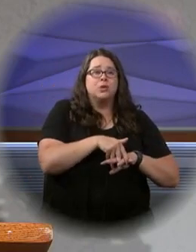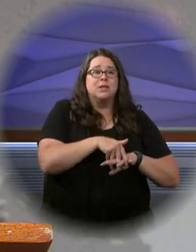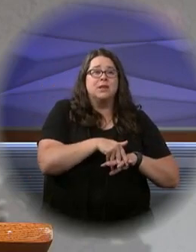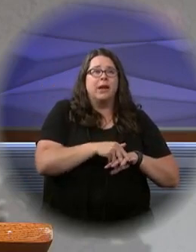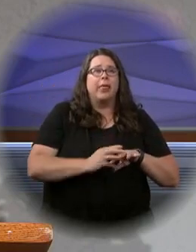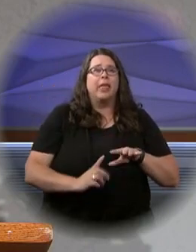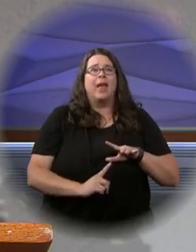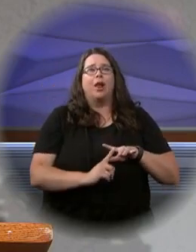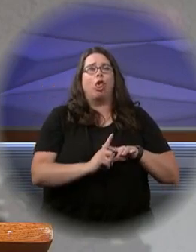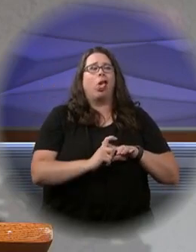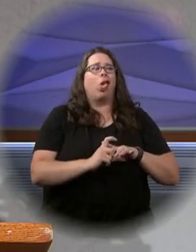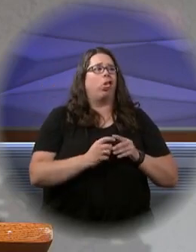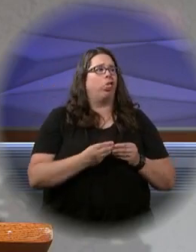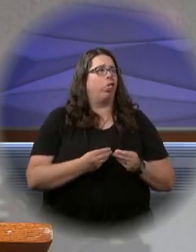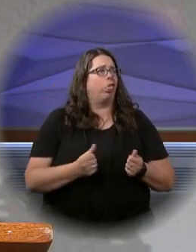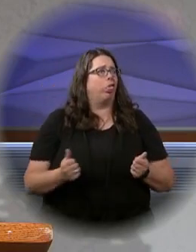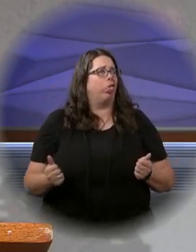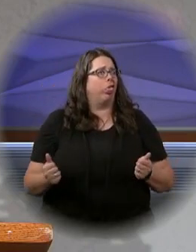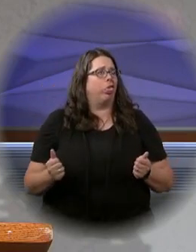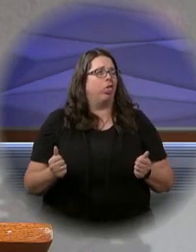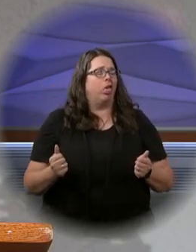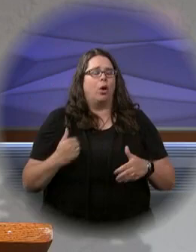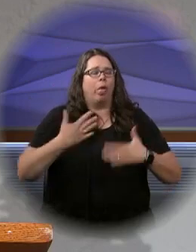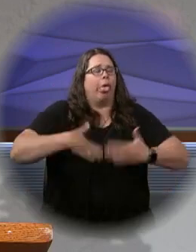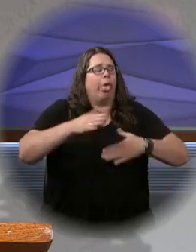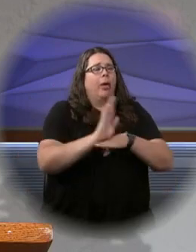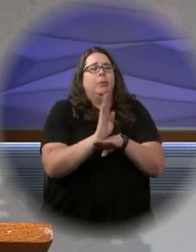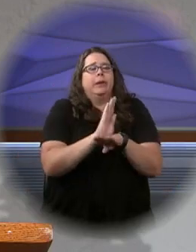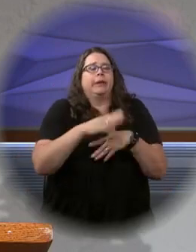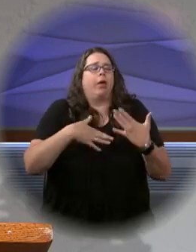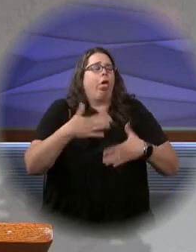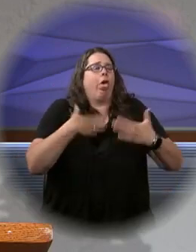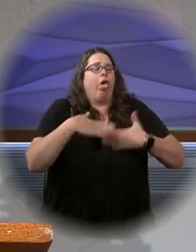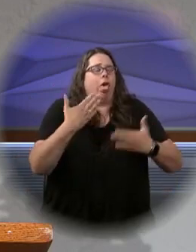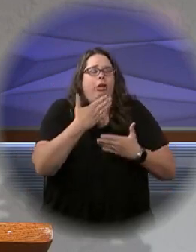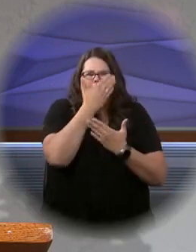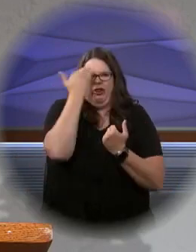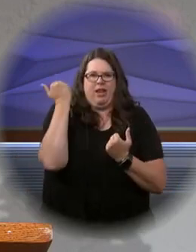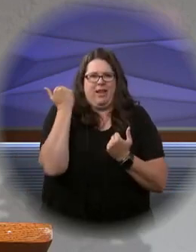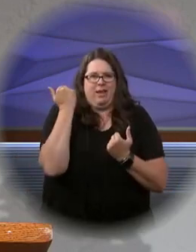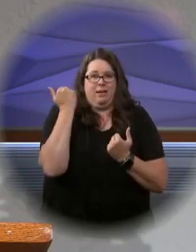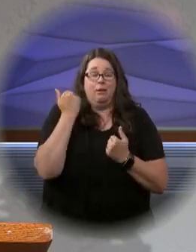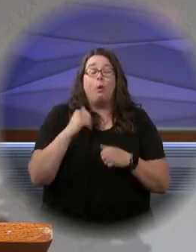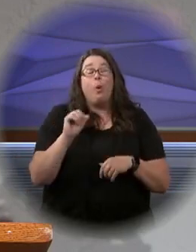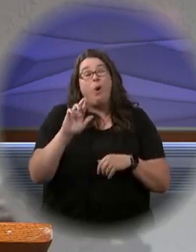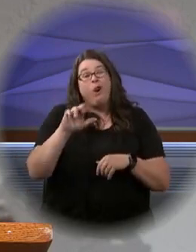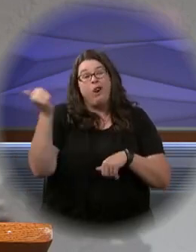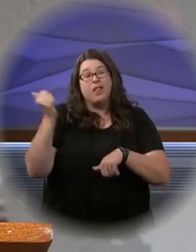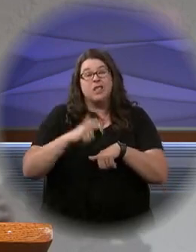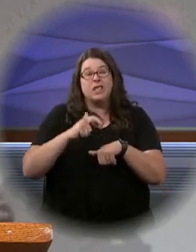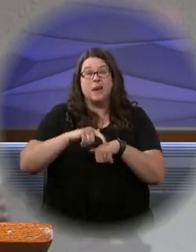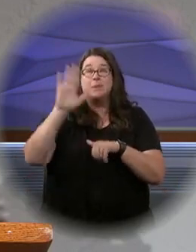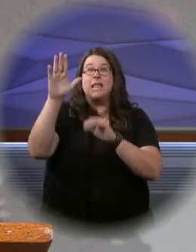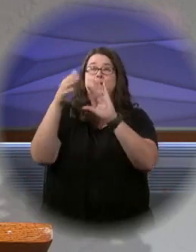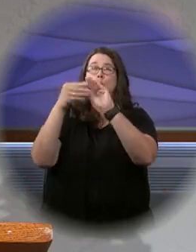they would tend to wither soon after. We get caught up whatever it might be. And those times that we really find just the